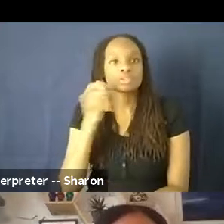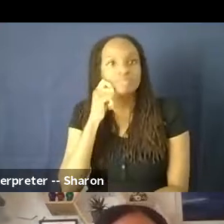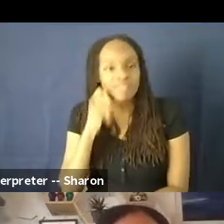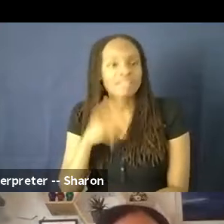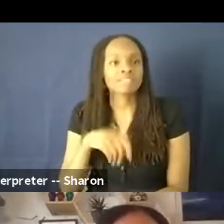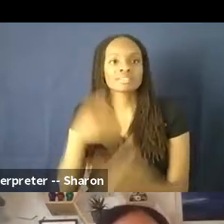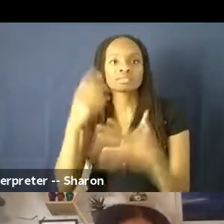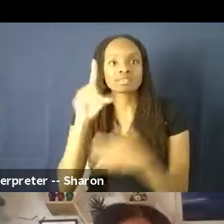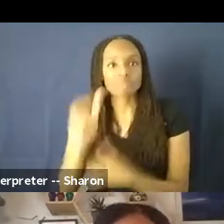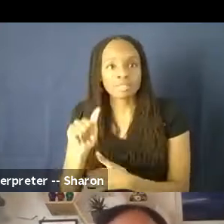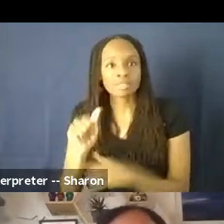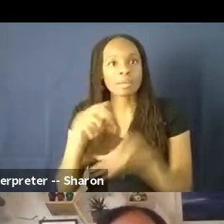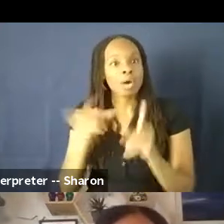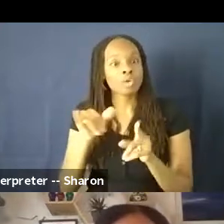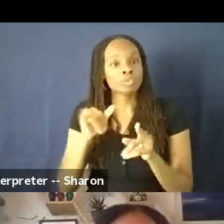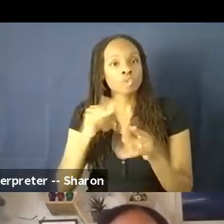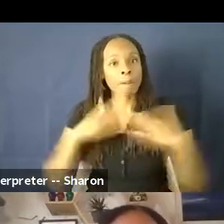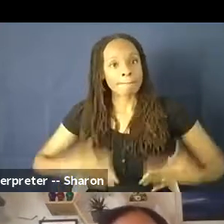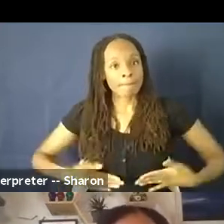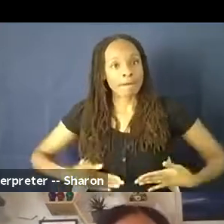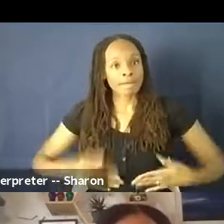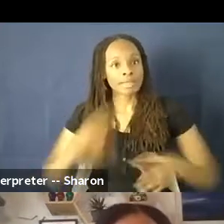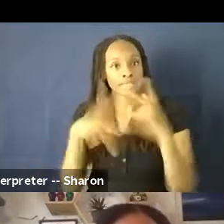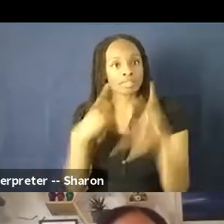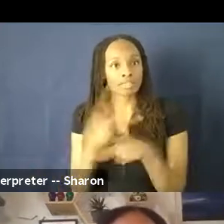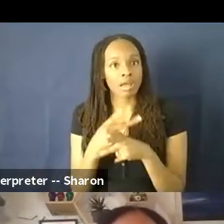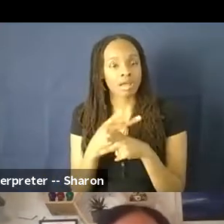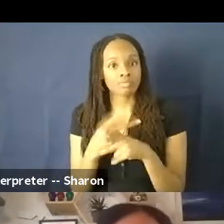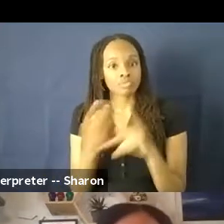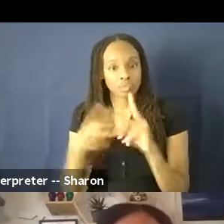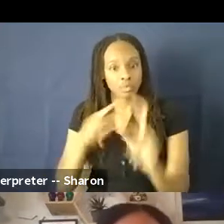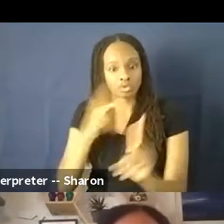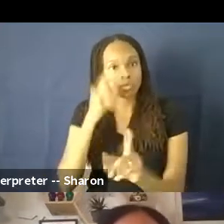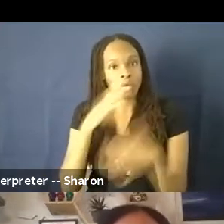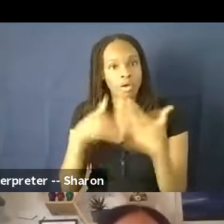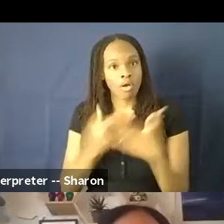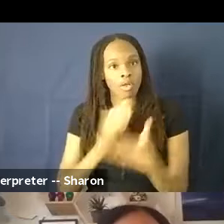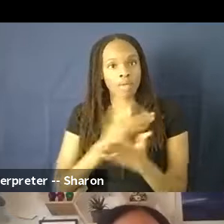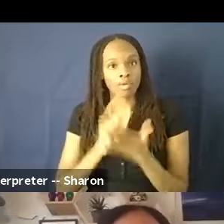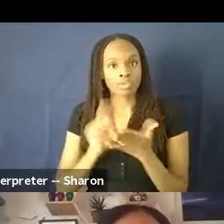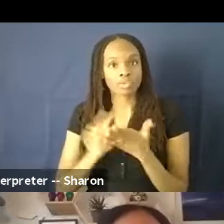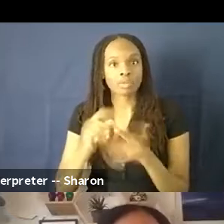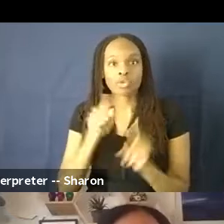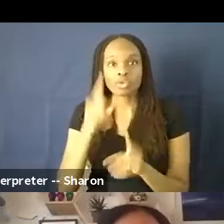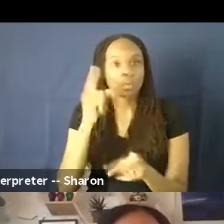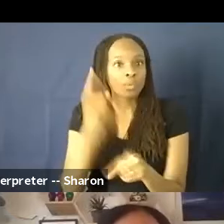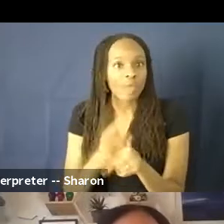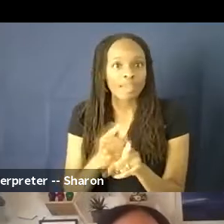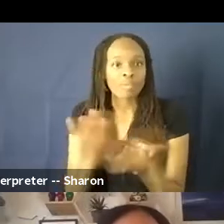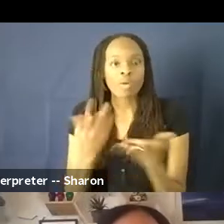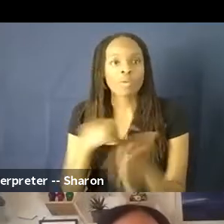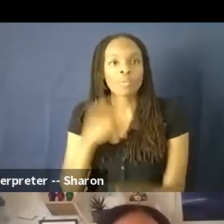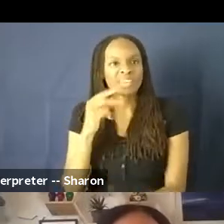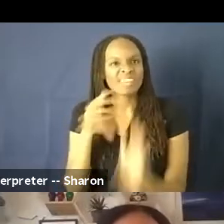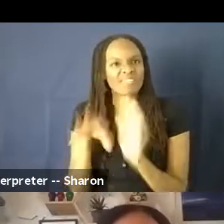as a core intersectional lens to all of our research. And, you know, you're right. What we have found is that